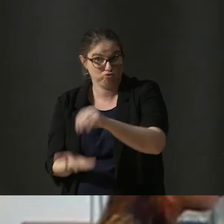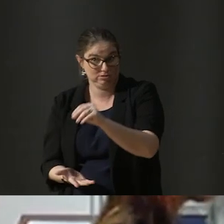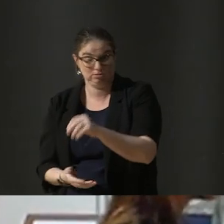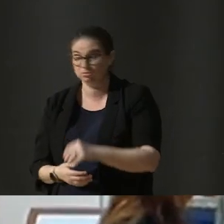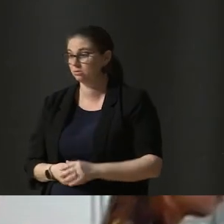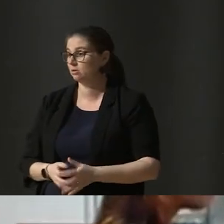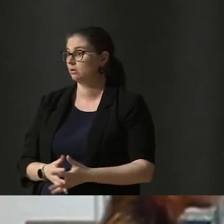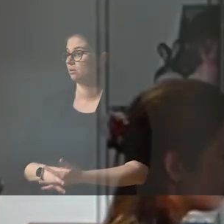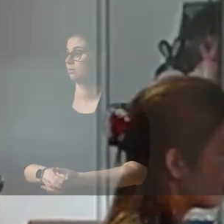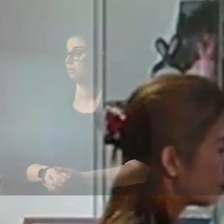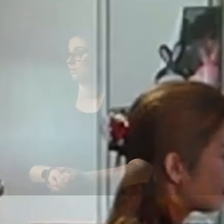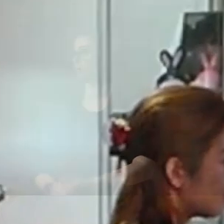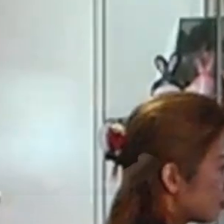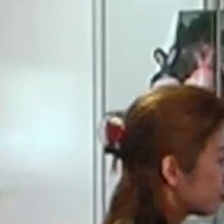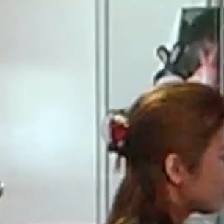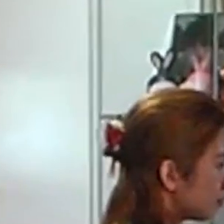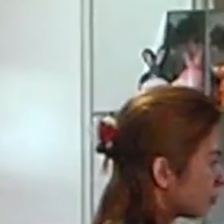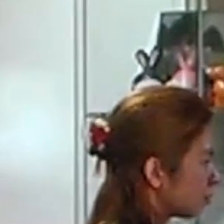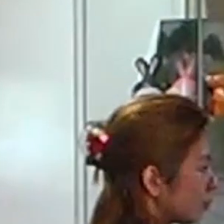You can't sleep.